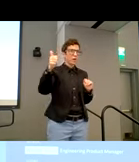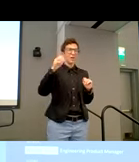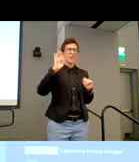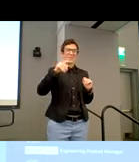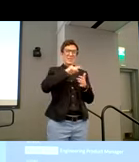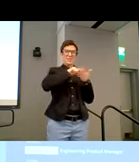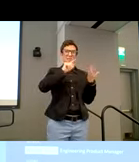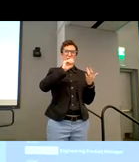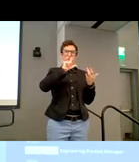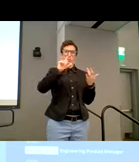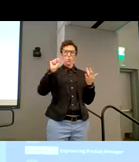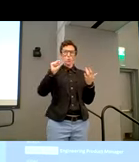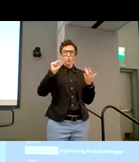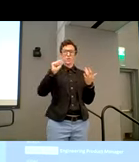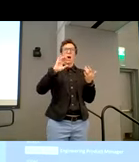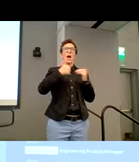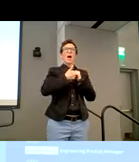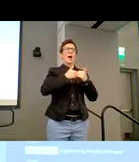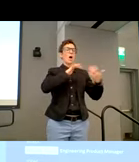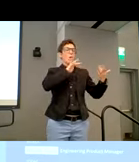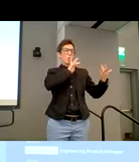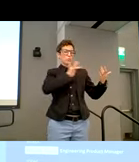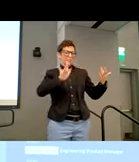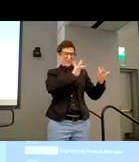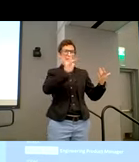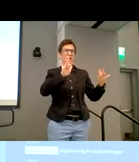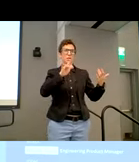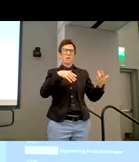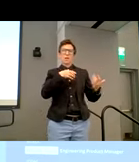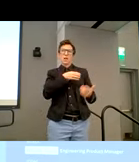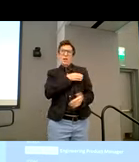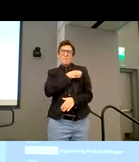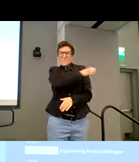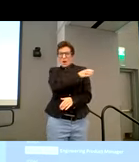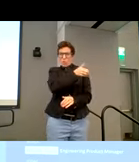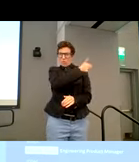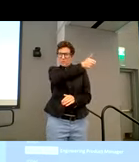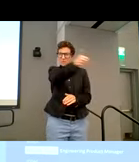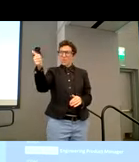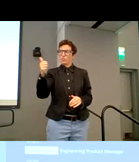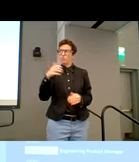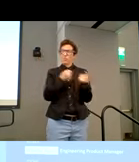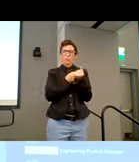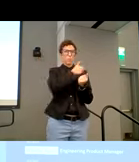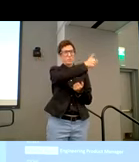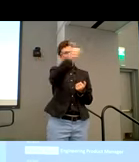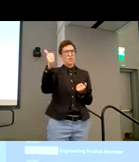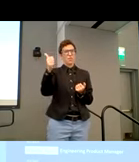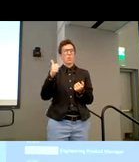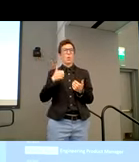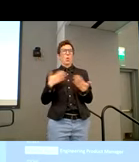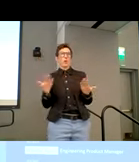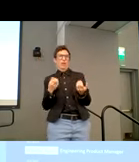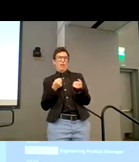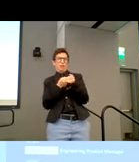need these tools and features to quickly and easily click something and be empowered by themselves to support themselves, but also to have us backing